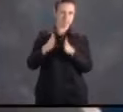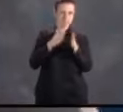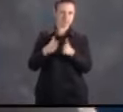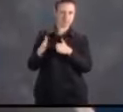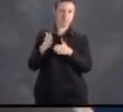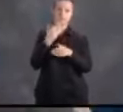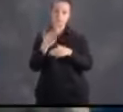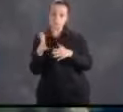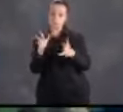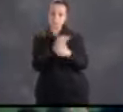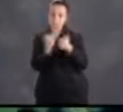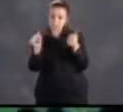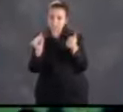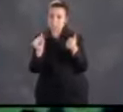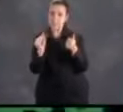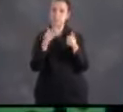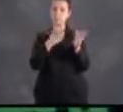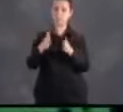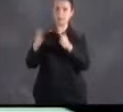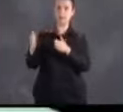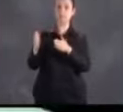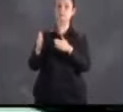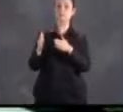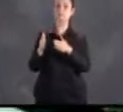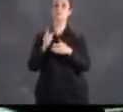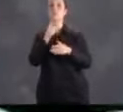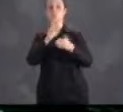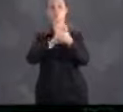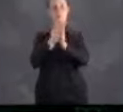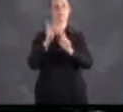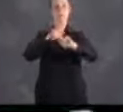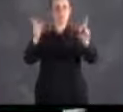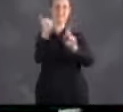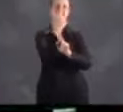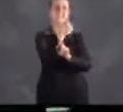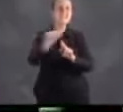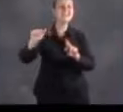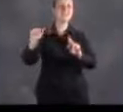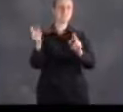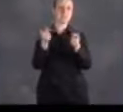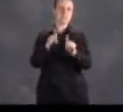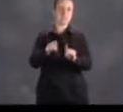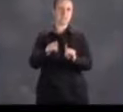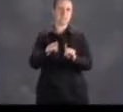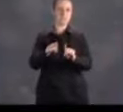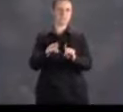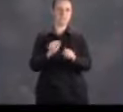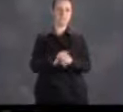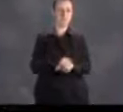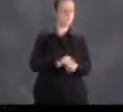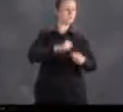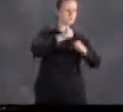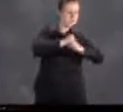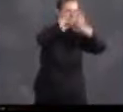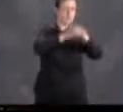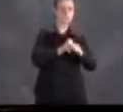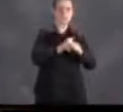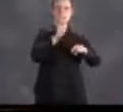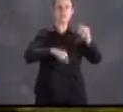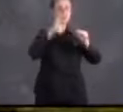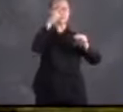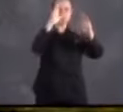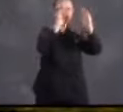a plan. A good disaster preparedness plan gets you ready for just about anything, from an unexpected